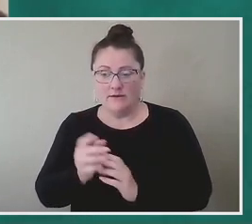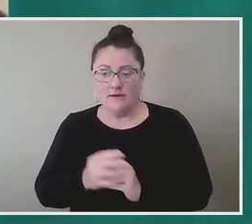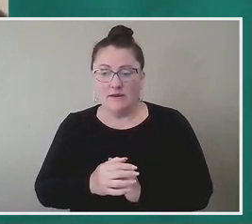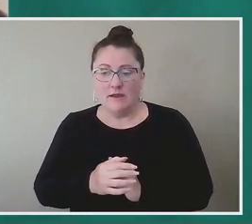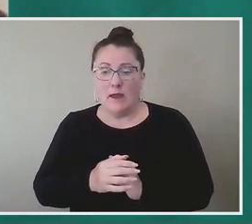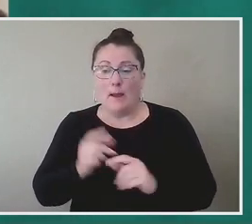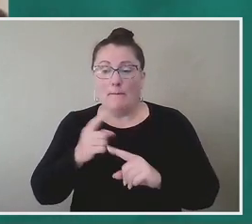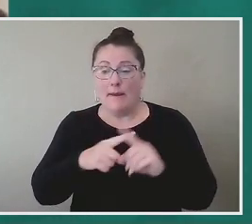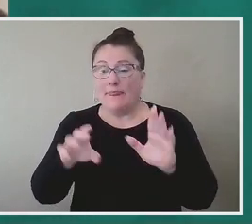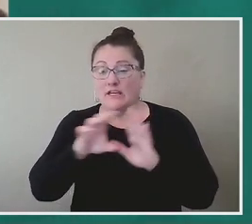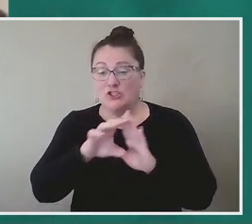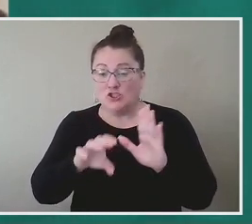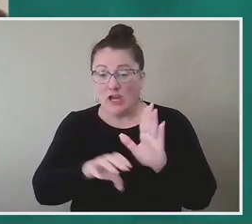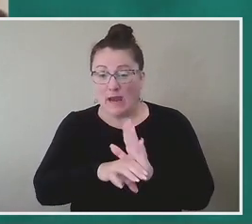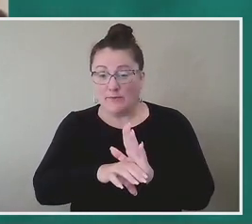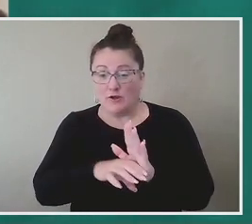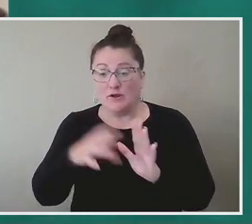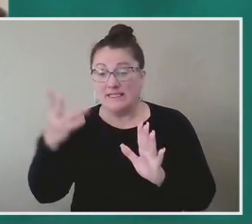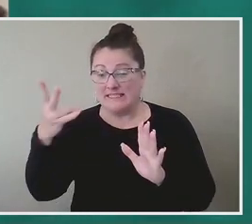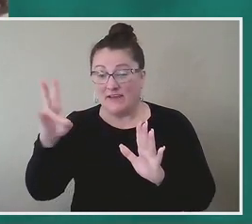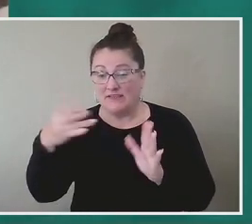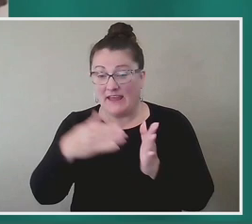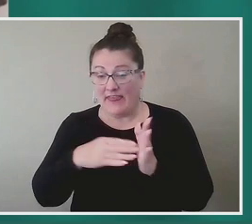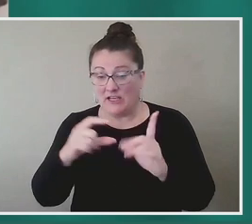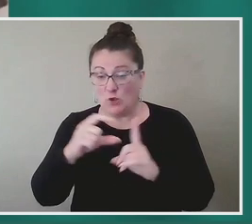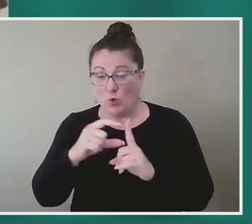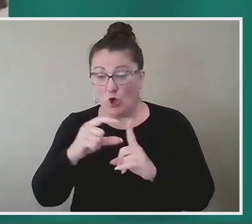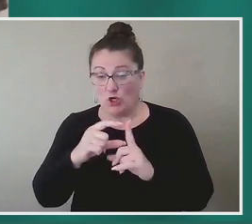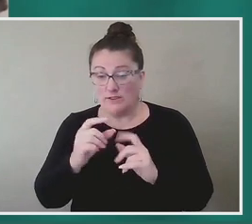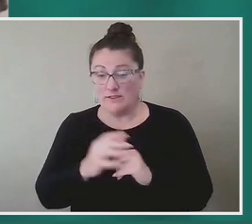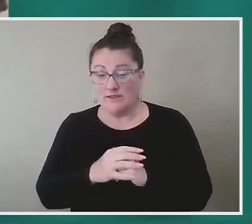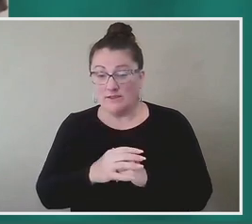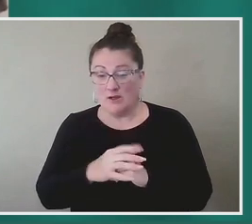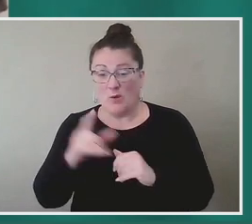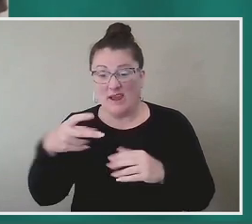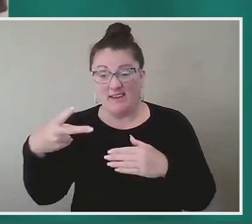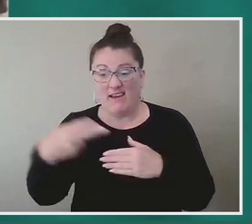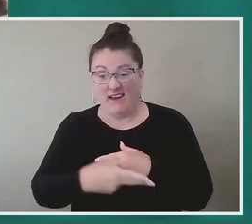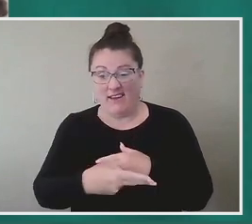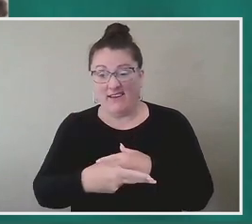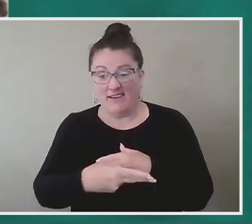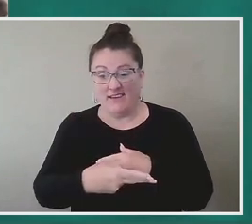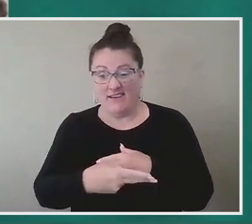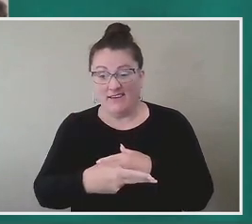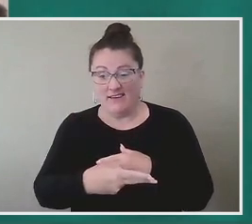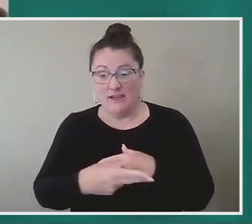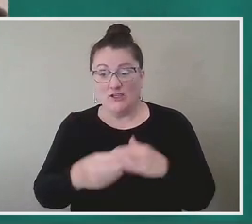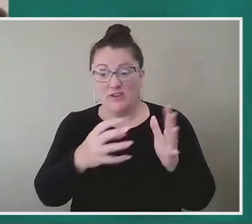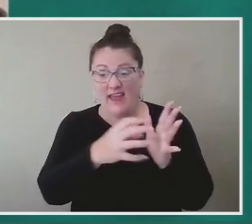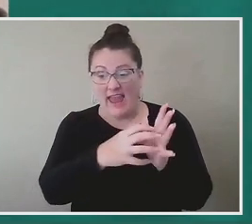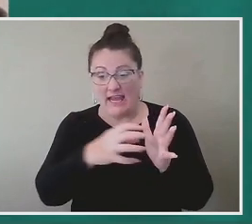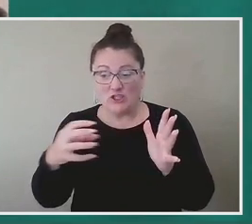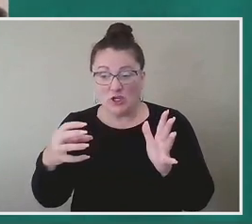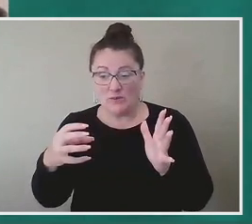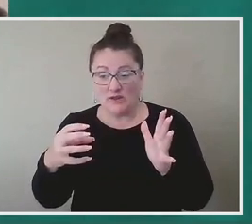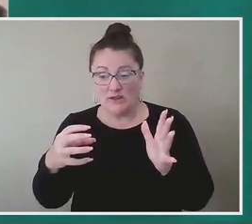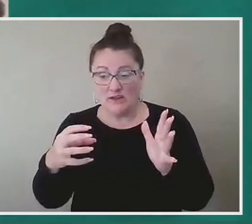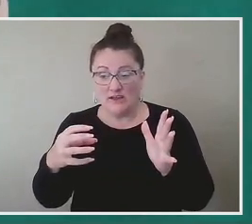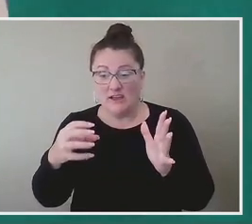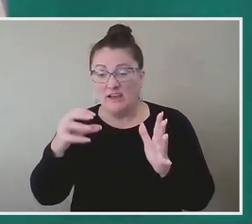is 17,000 words and, uh, the excerpt, I think is 5,500.